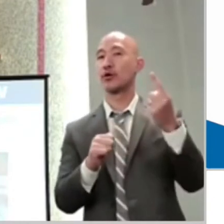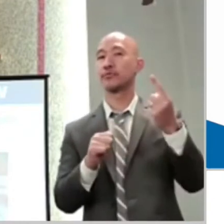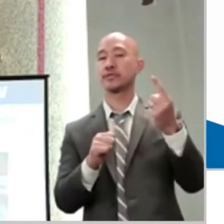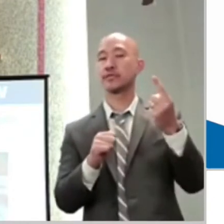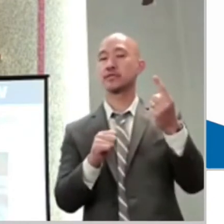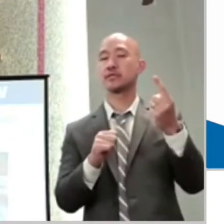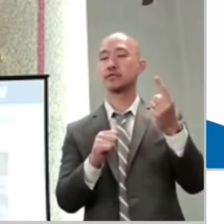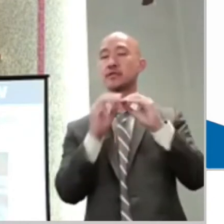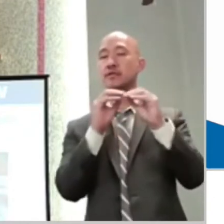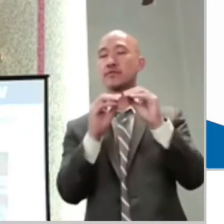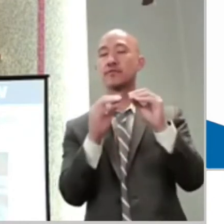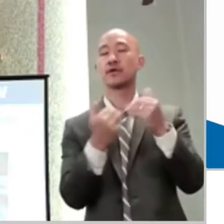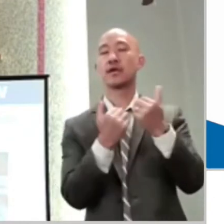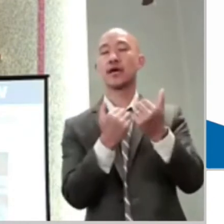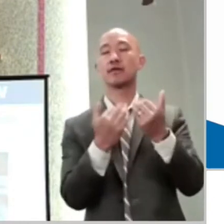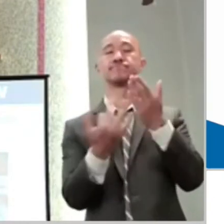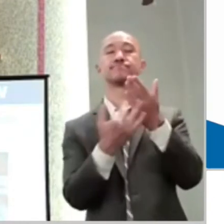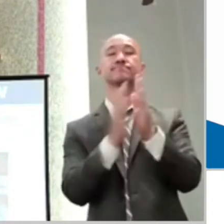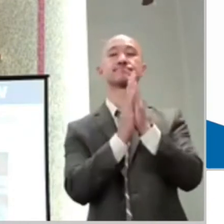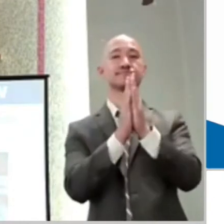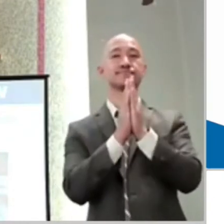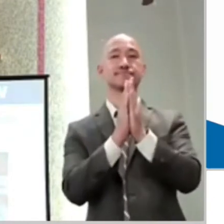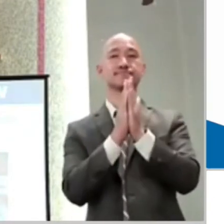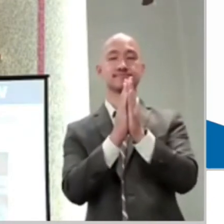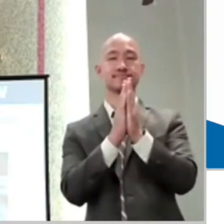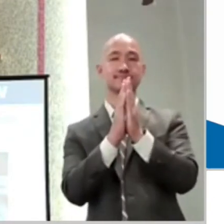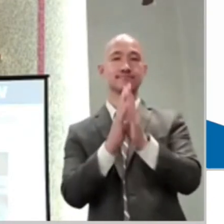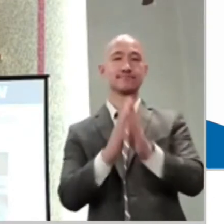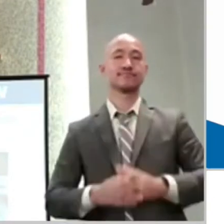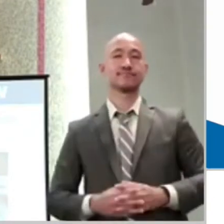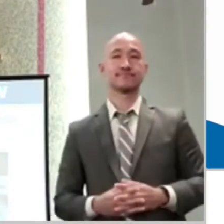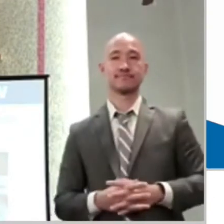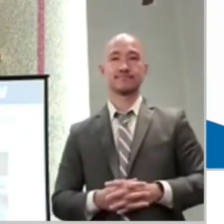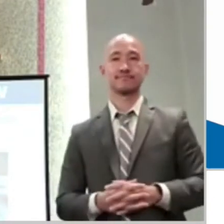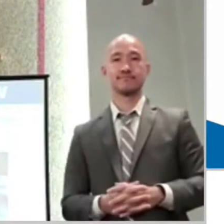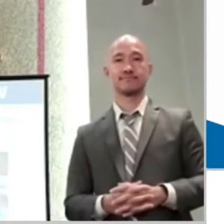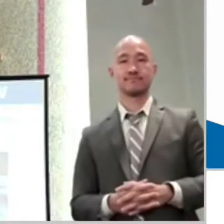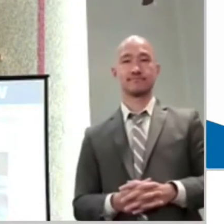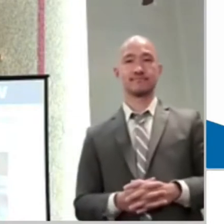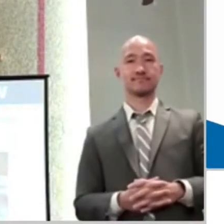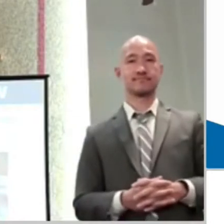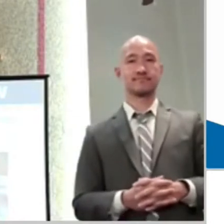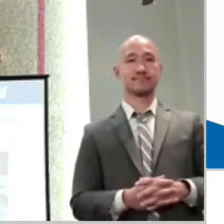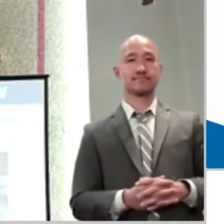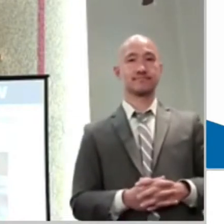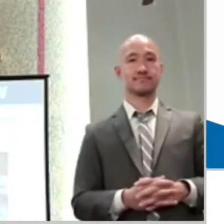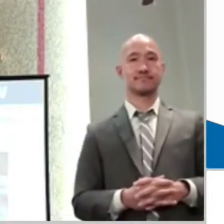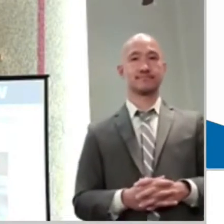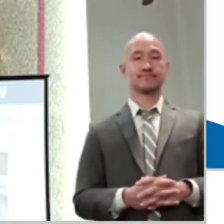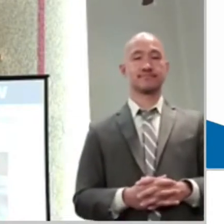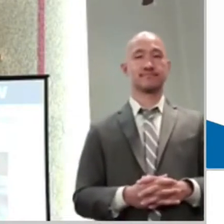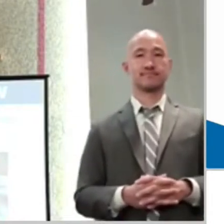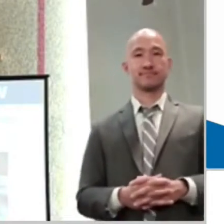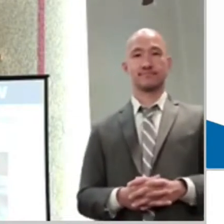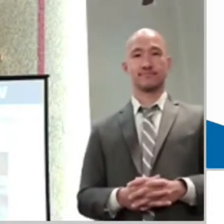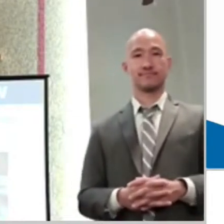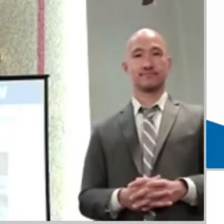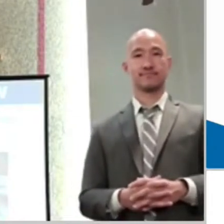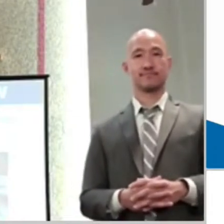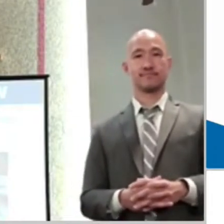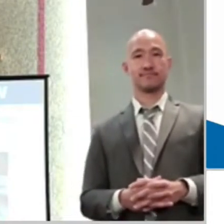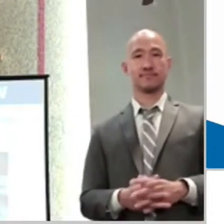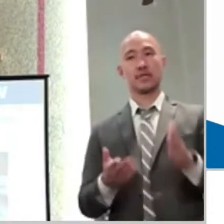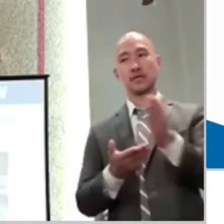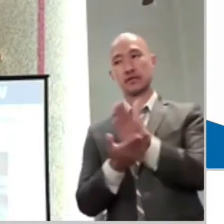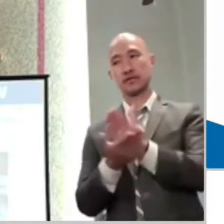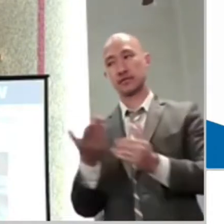That's what He's saying here. This kind of evil spirit can only be put out by prayer. And what does that mean? Some versions add by prayer and